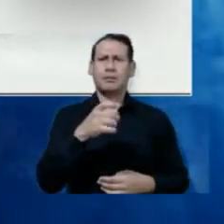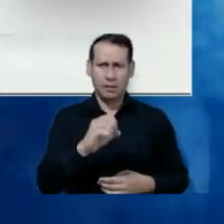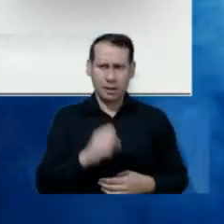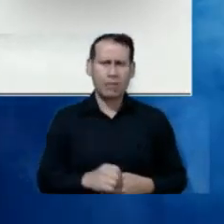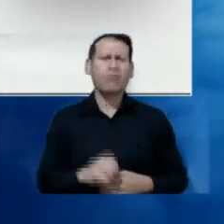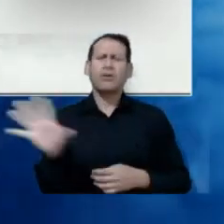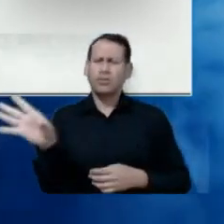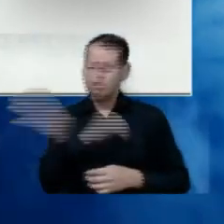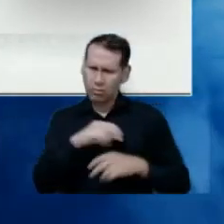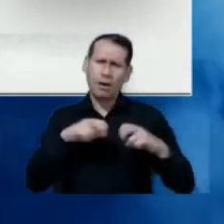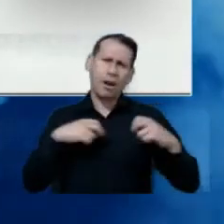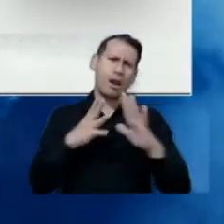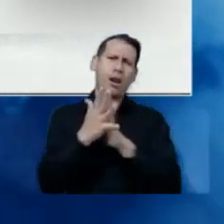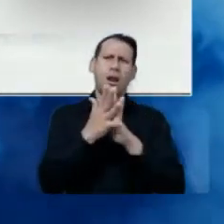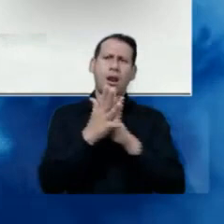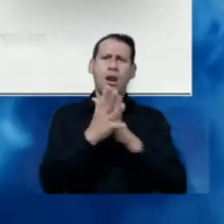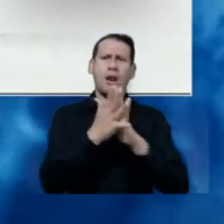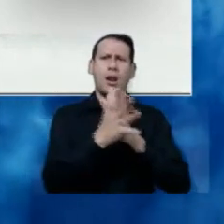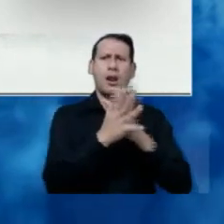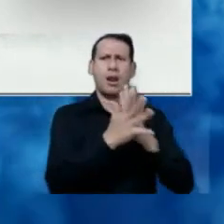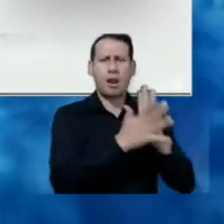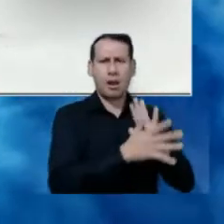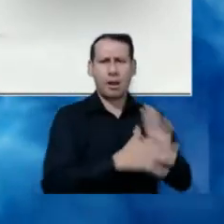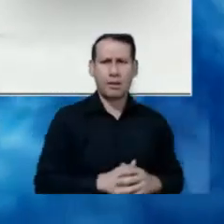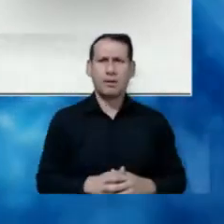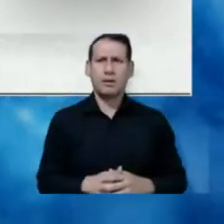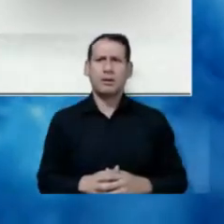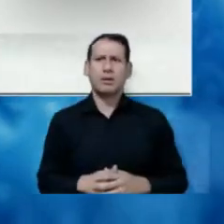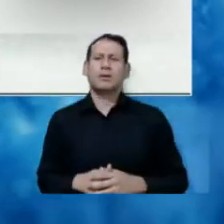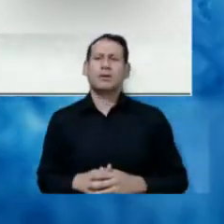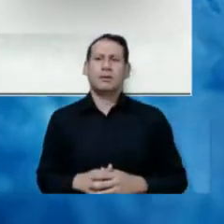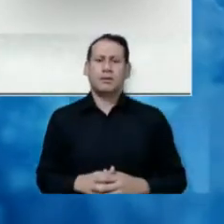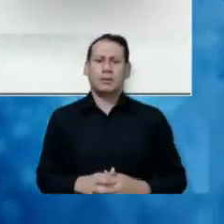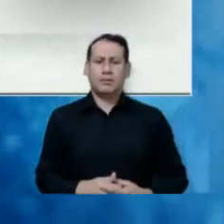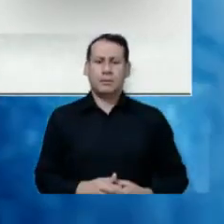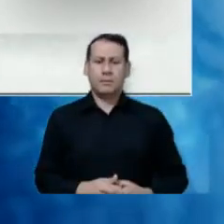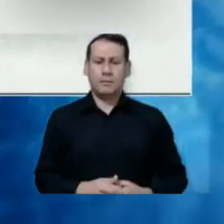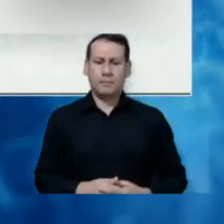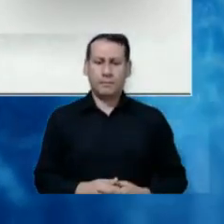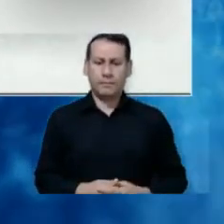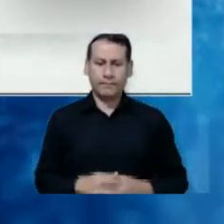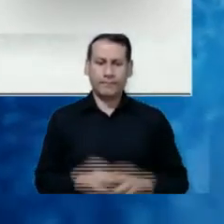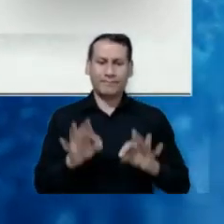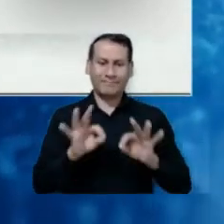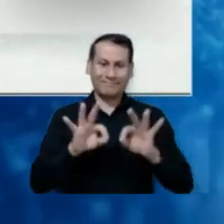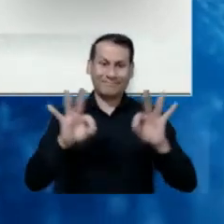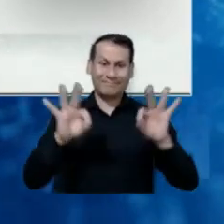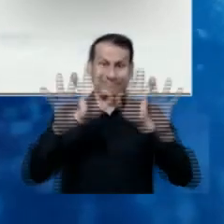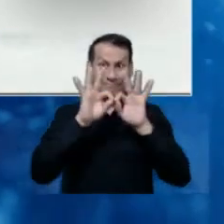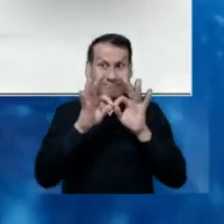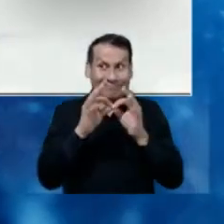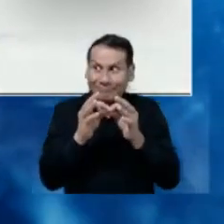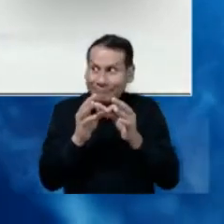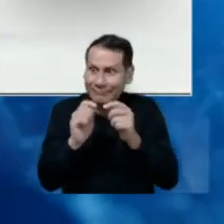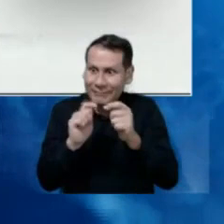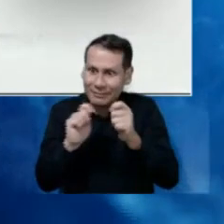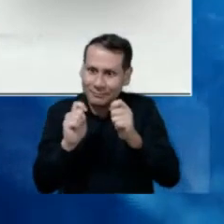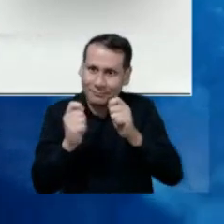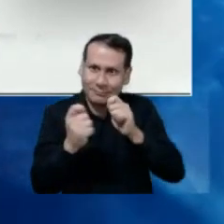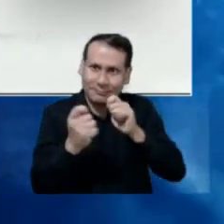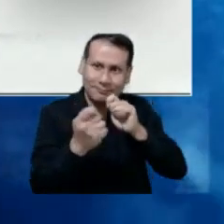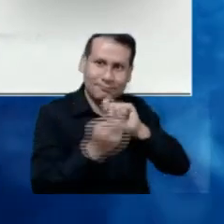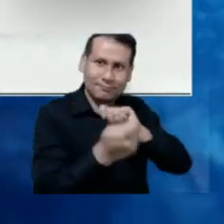it's an aspect of great importance to be able to, to actually face this digital progress of this